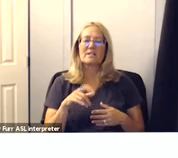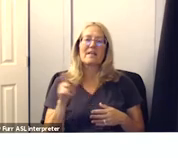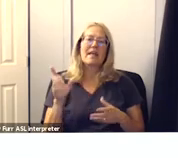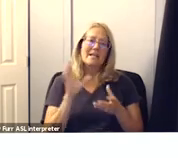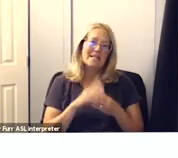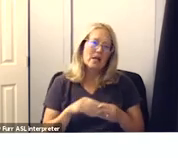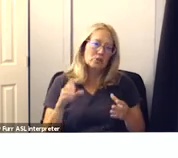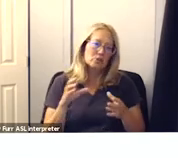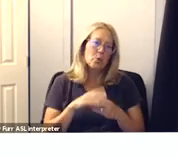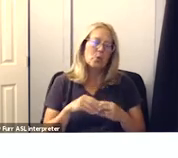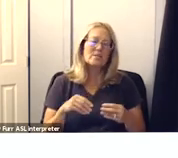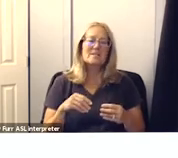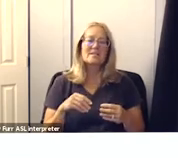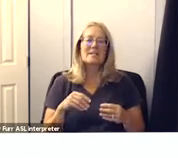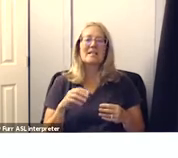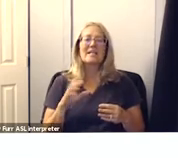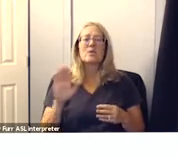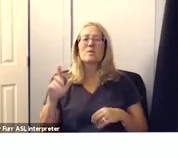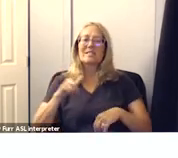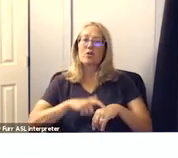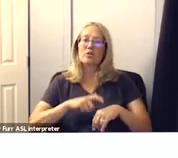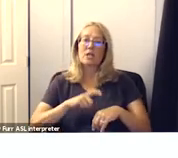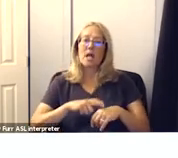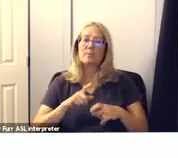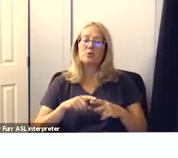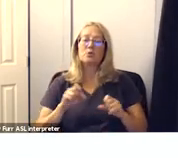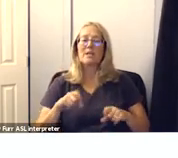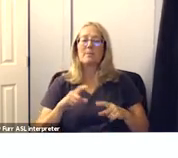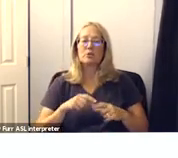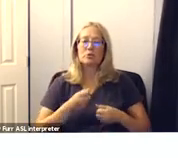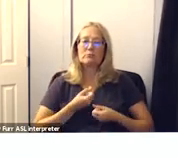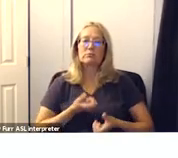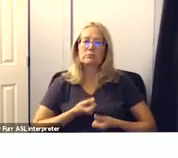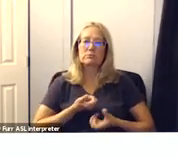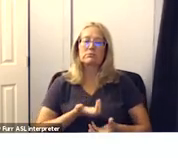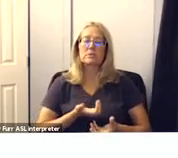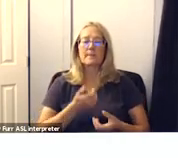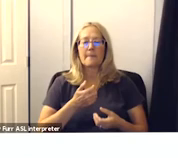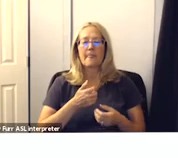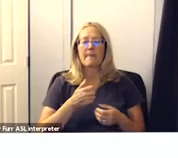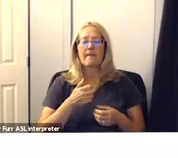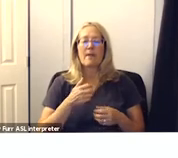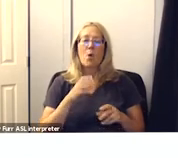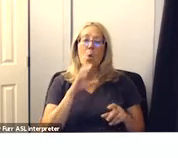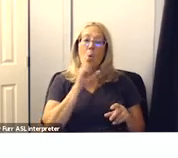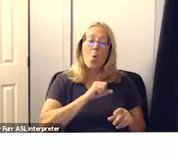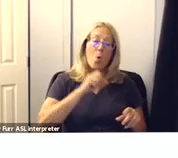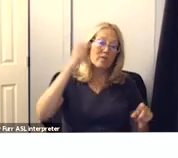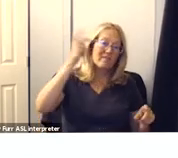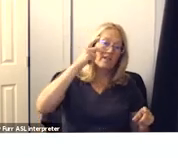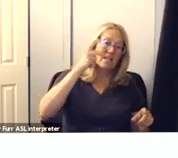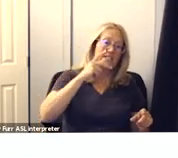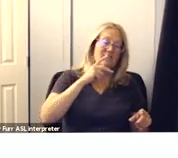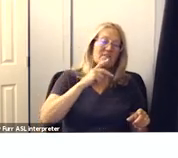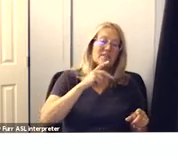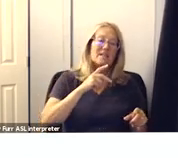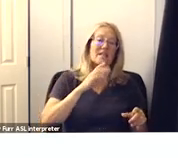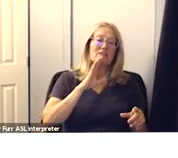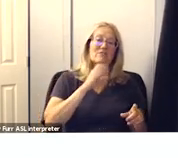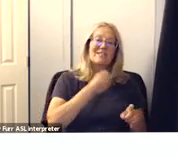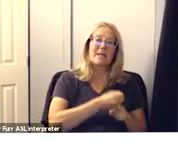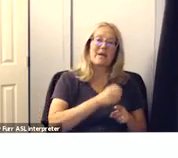it ended up being a time for them to really tell stories of how um the old philosophy had impacted their children